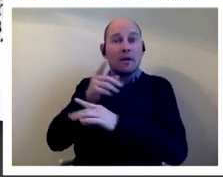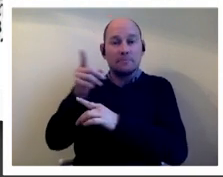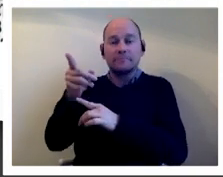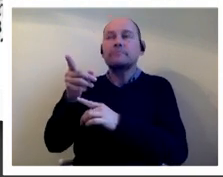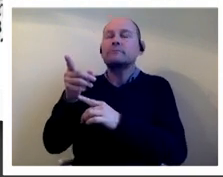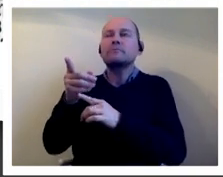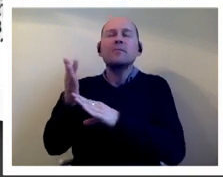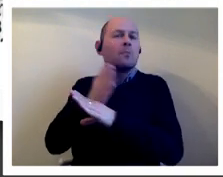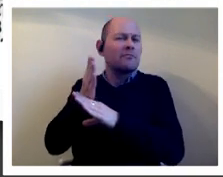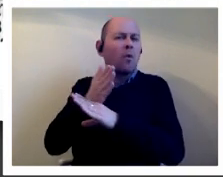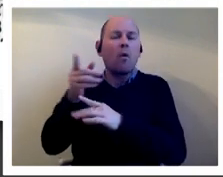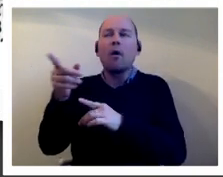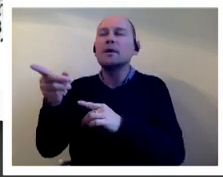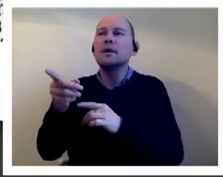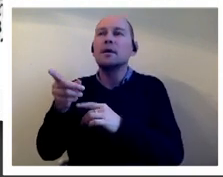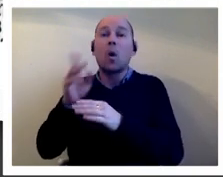debates